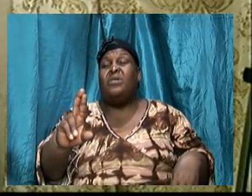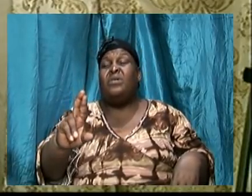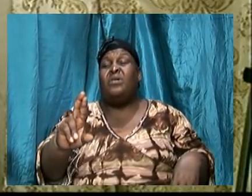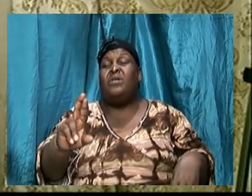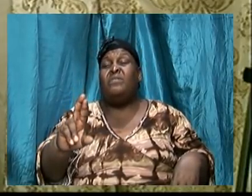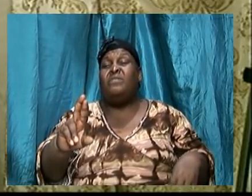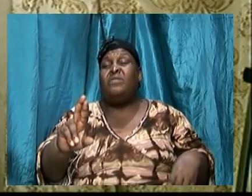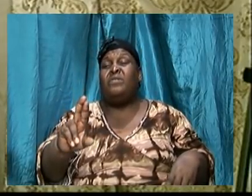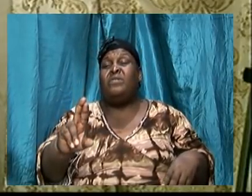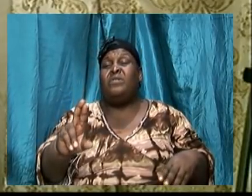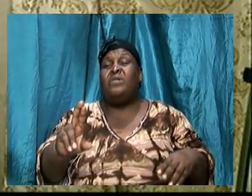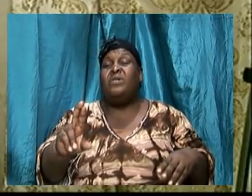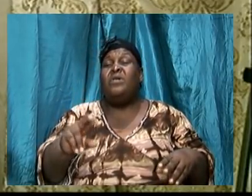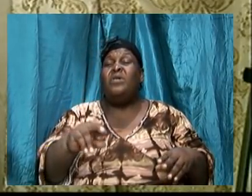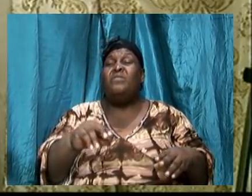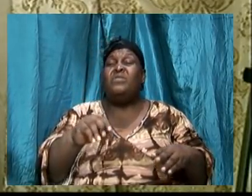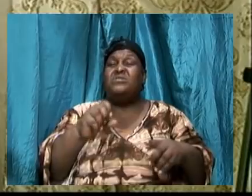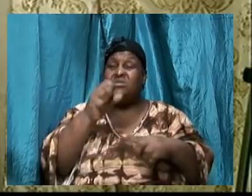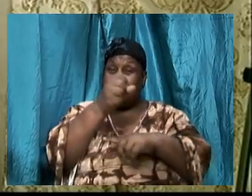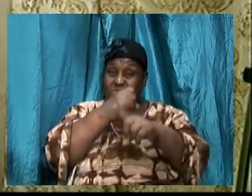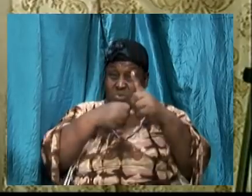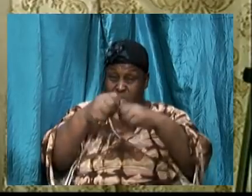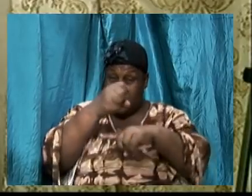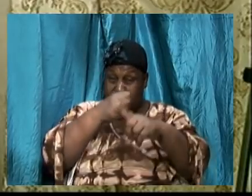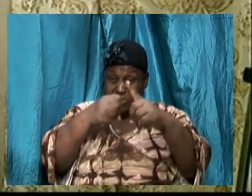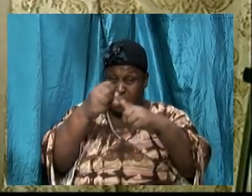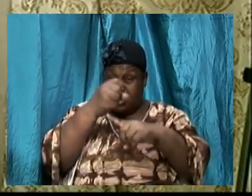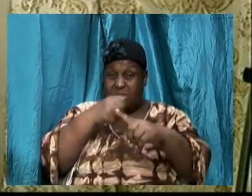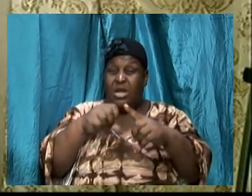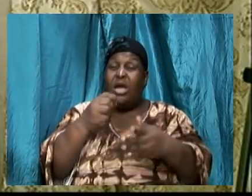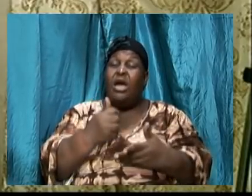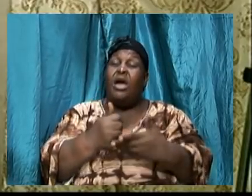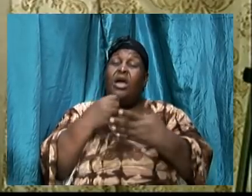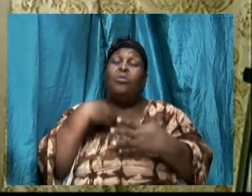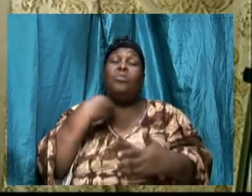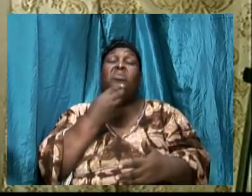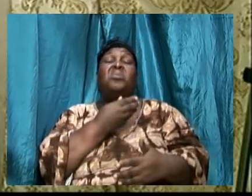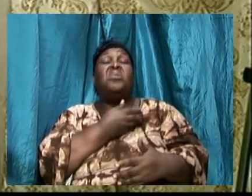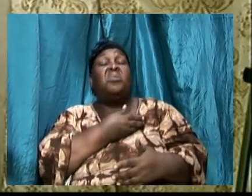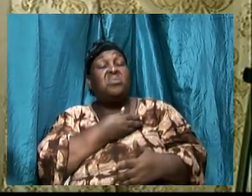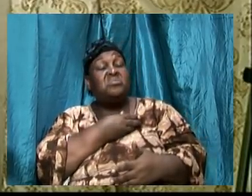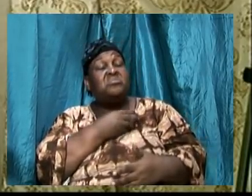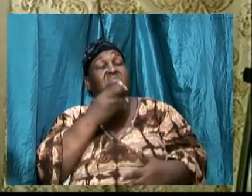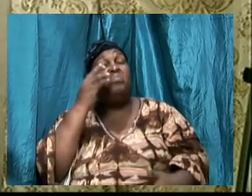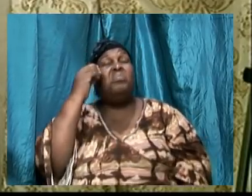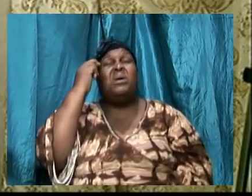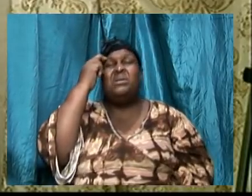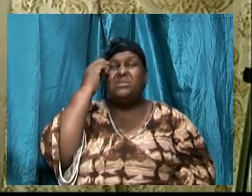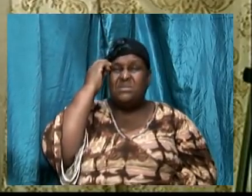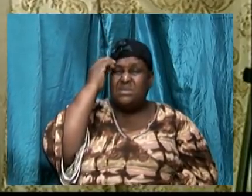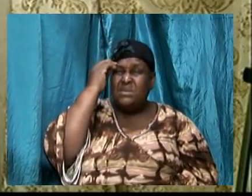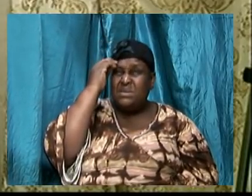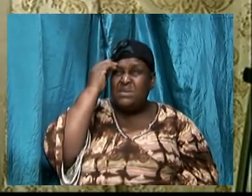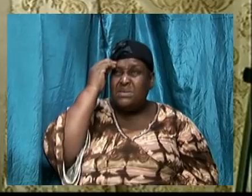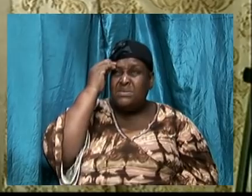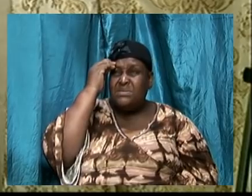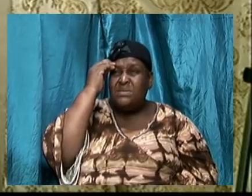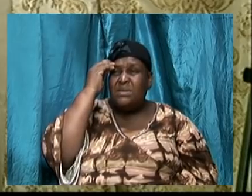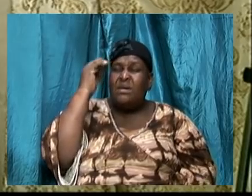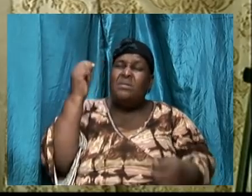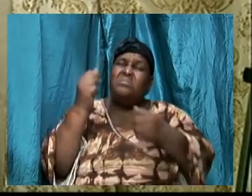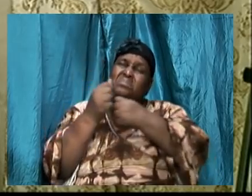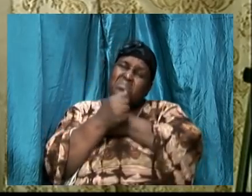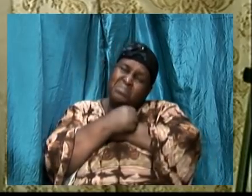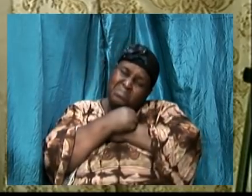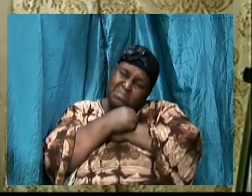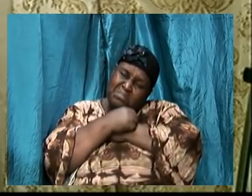helps us to absorb and to embrace and to meditate on those things to the